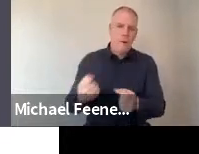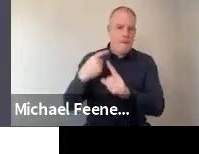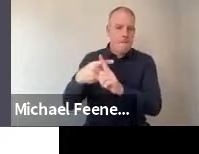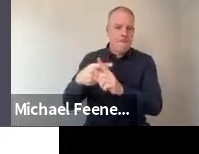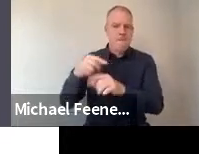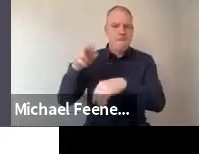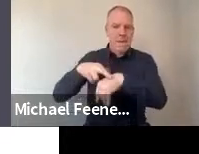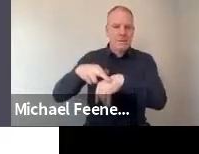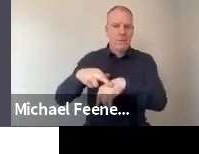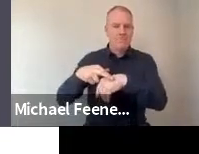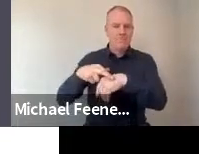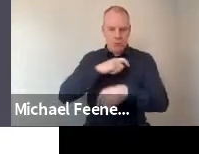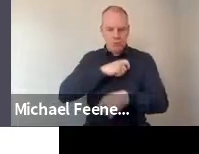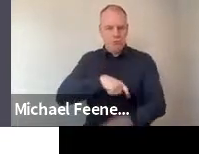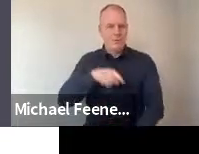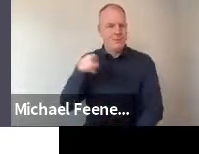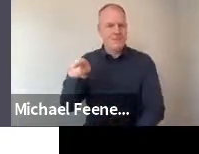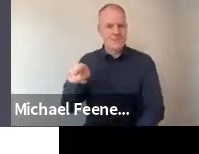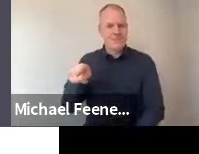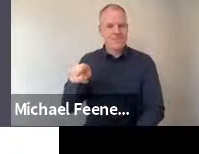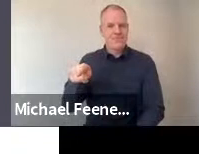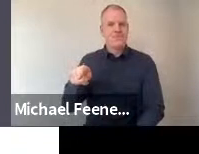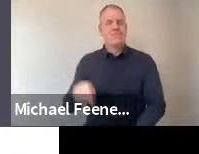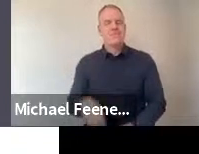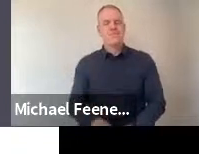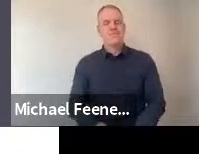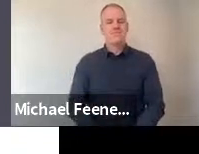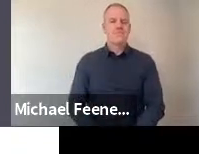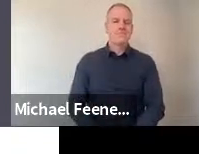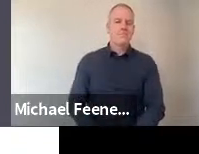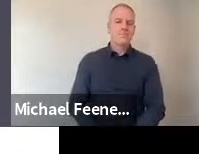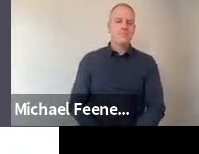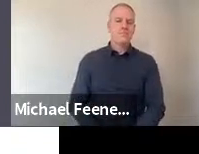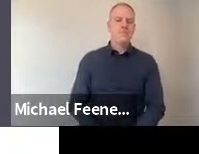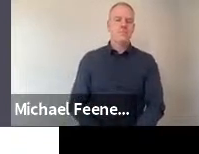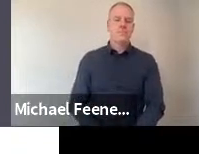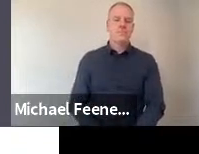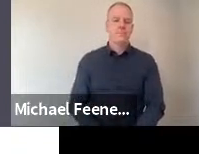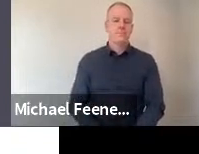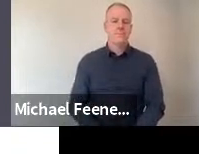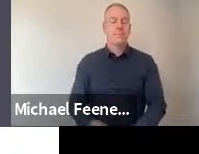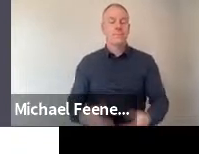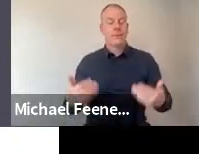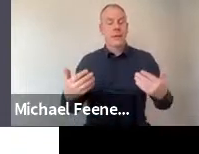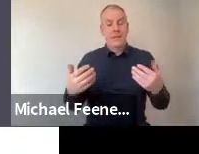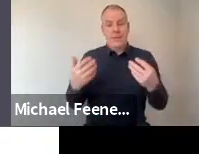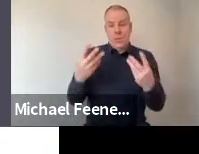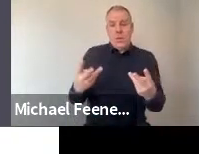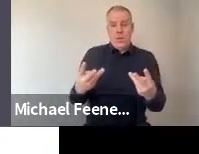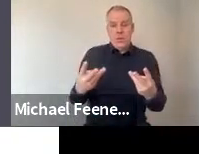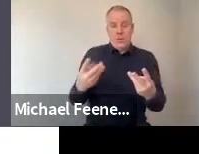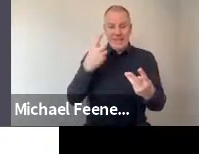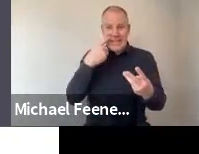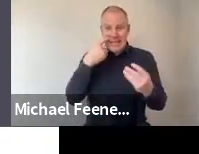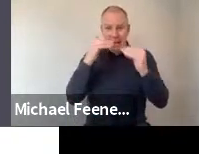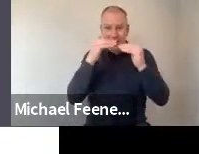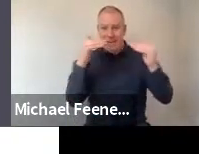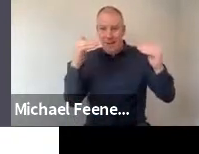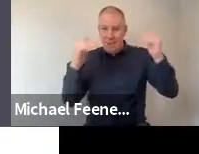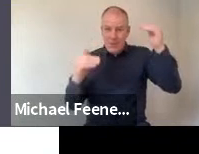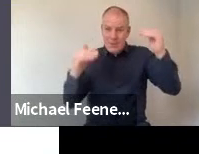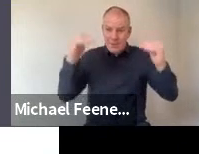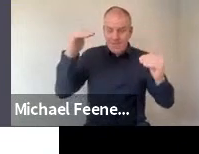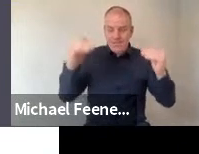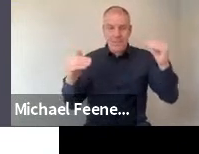on their levels of trust as professions. And in order to kind of benchmark, get a sense of how